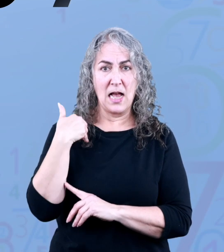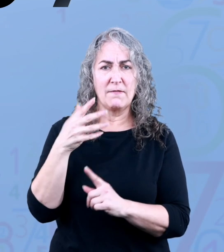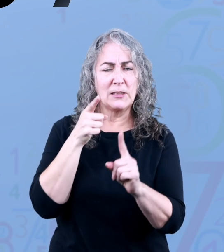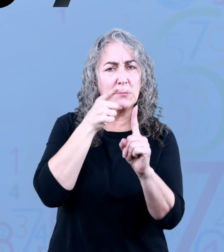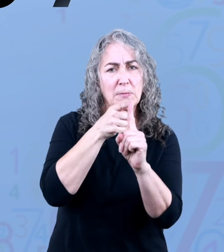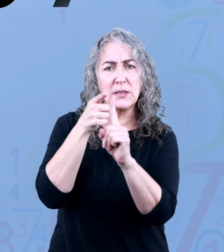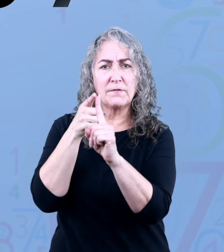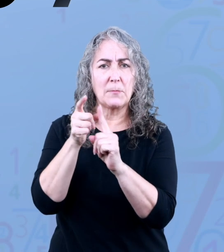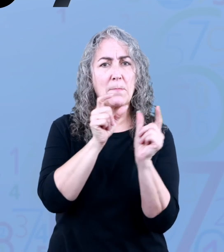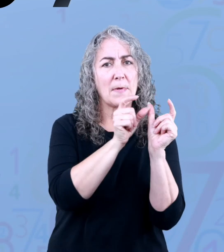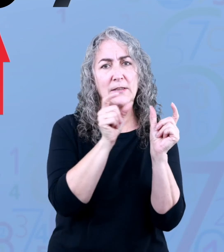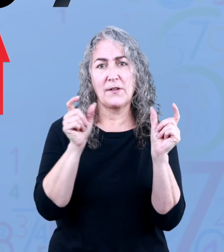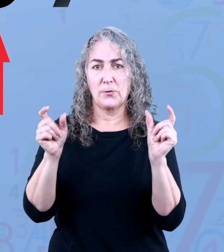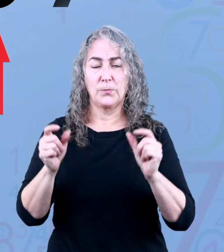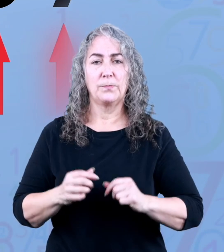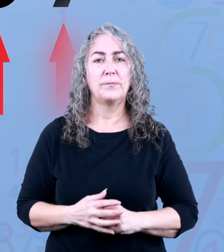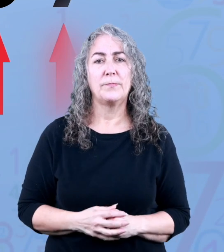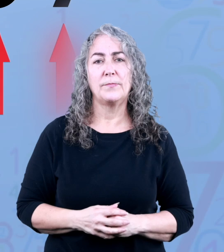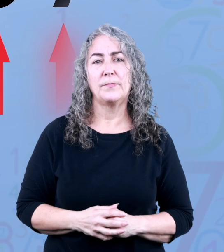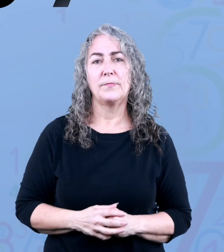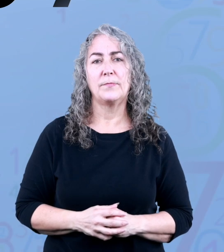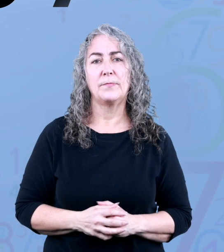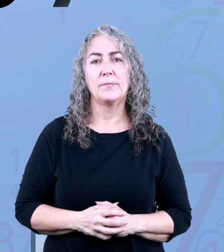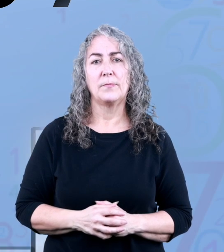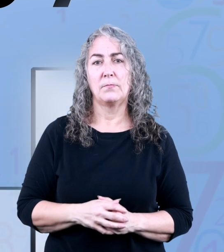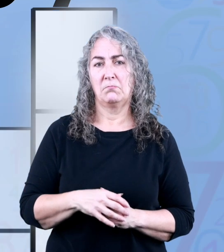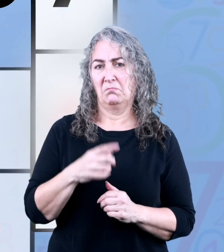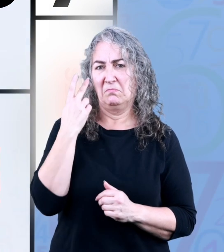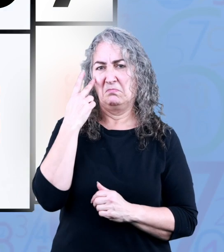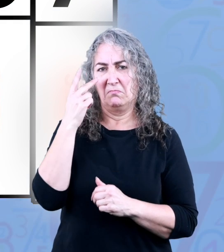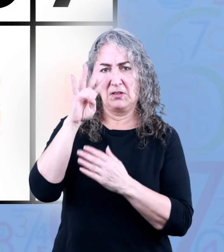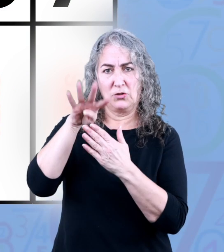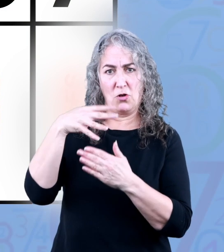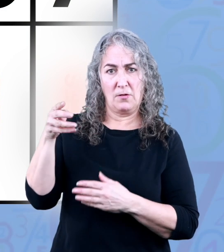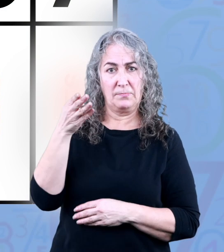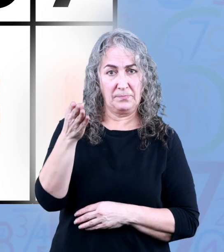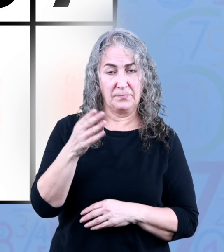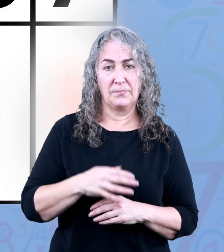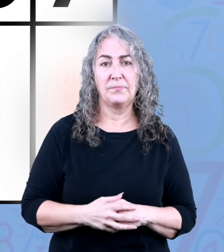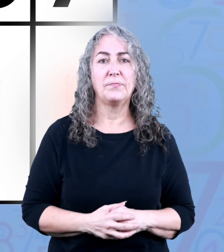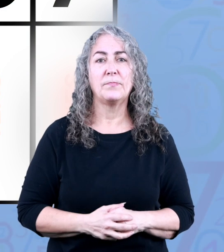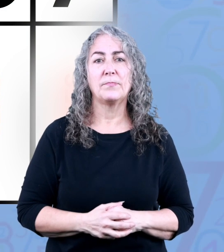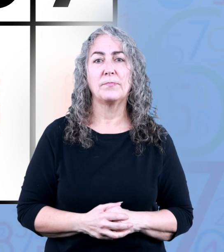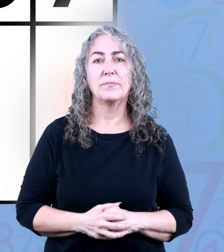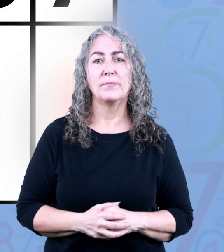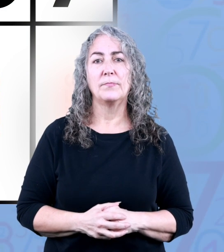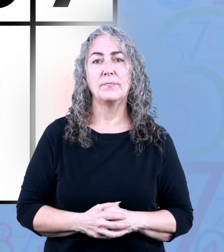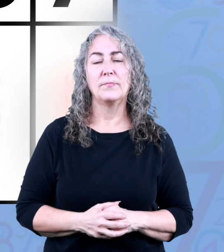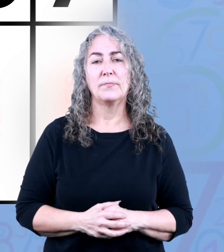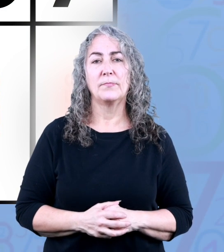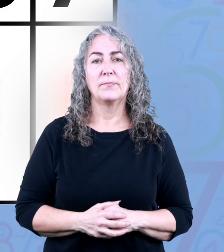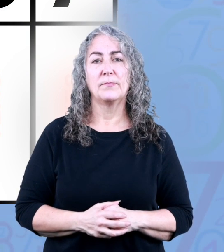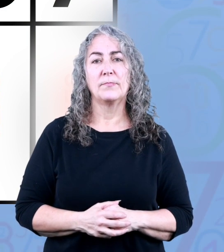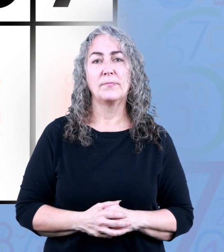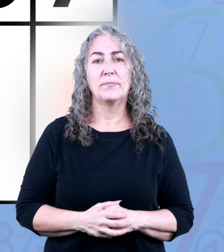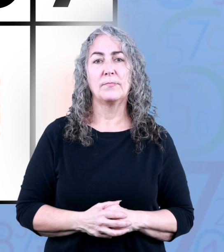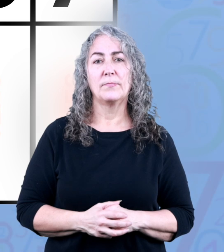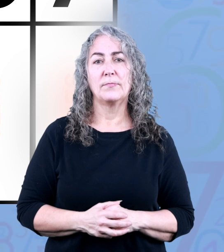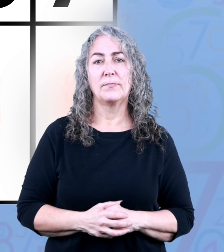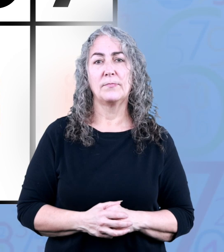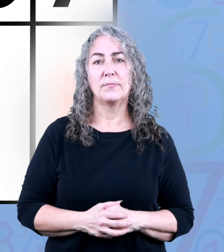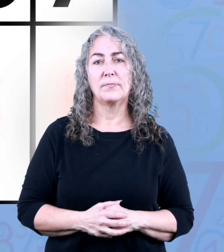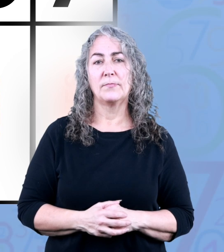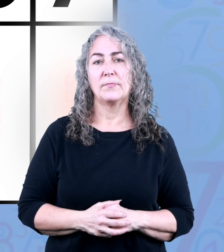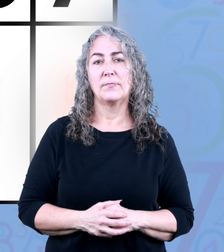has a specific place value let's slide this number into our chart the place value is now